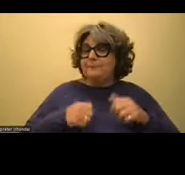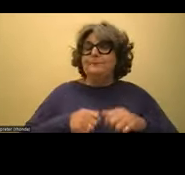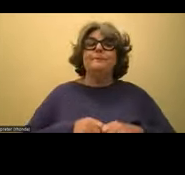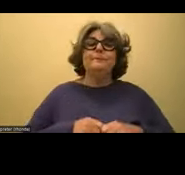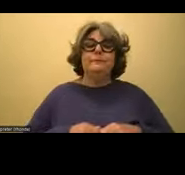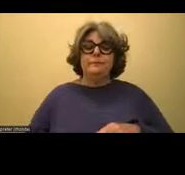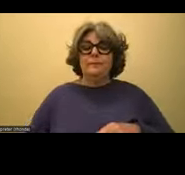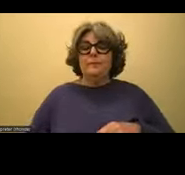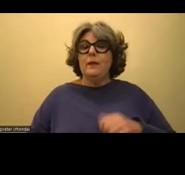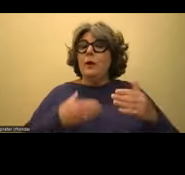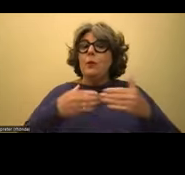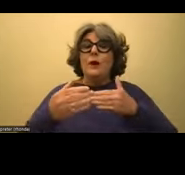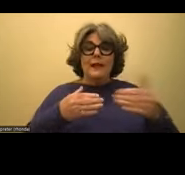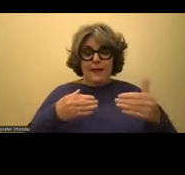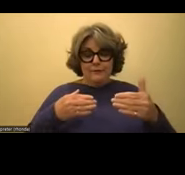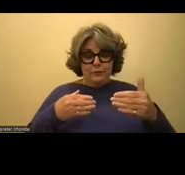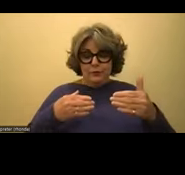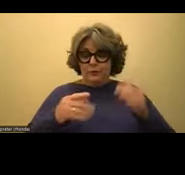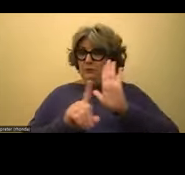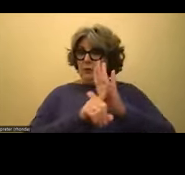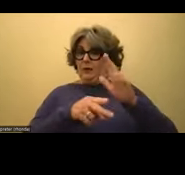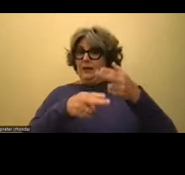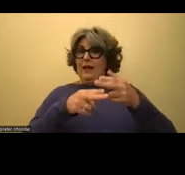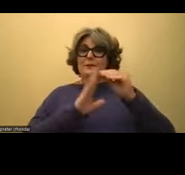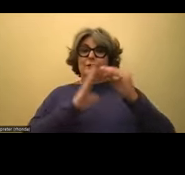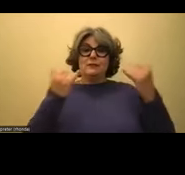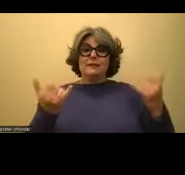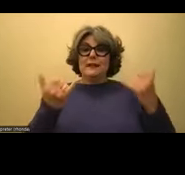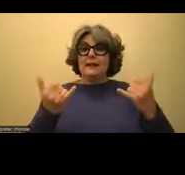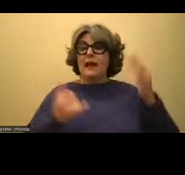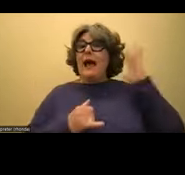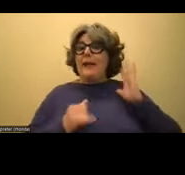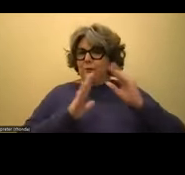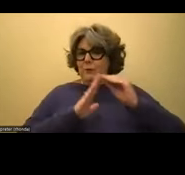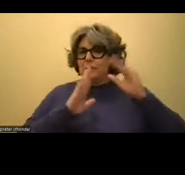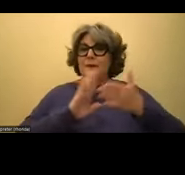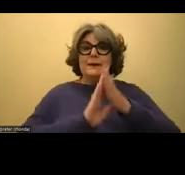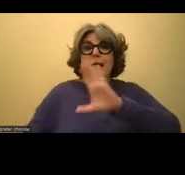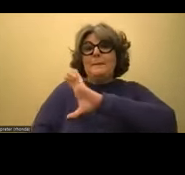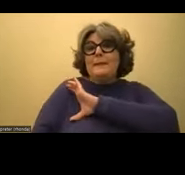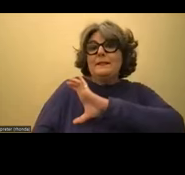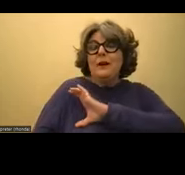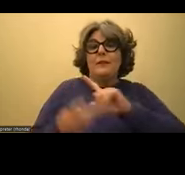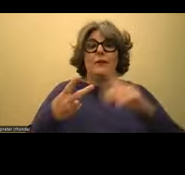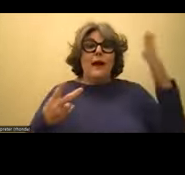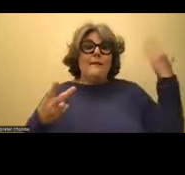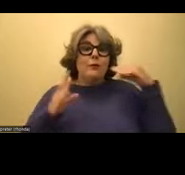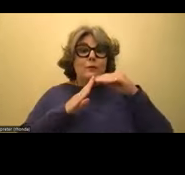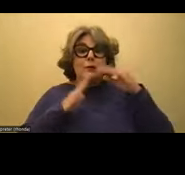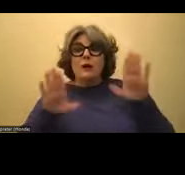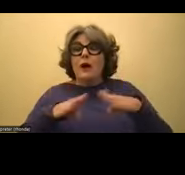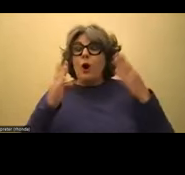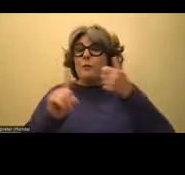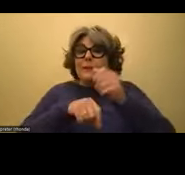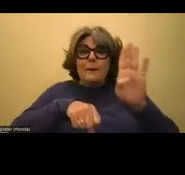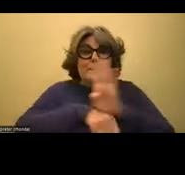Whatever it is that they find to be productive in their life. I have a student who's become, a former student who's become a police officer. I have a former student who's opened their own